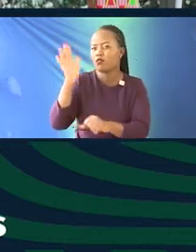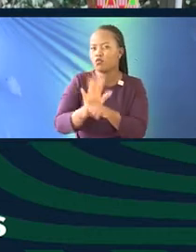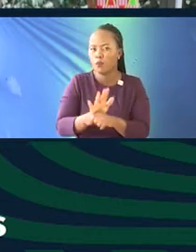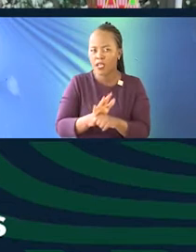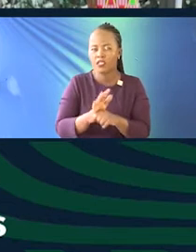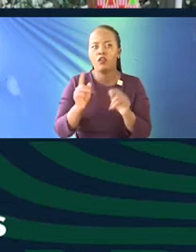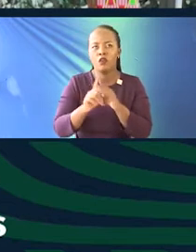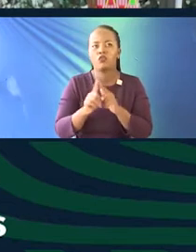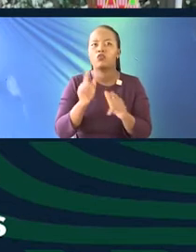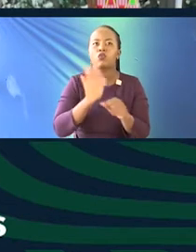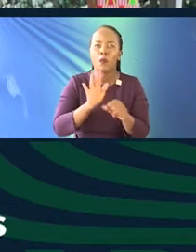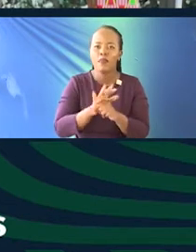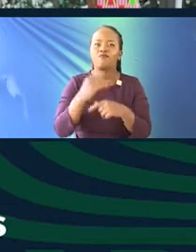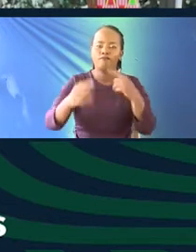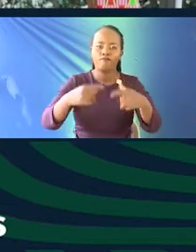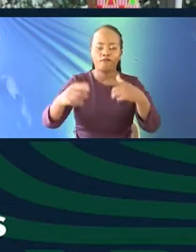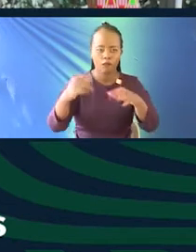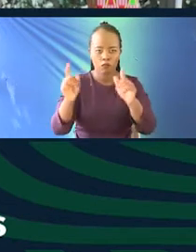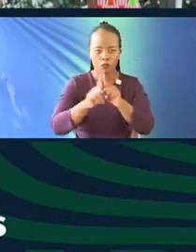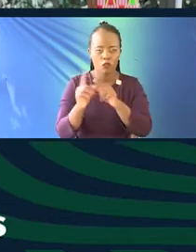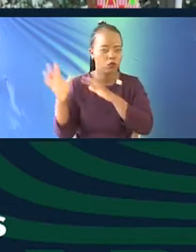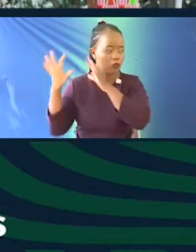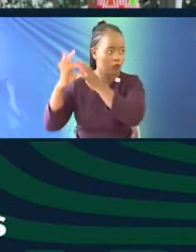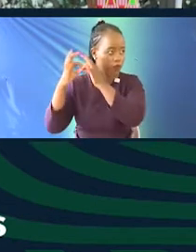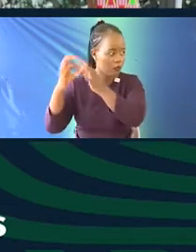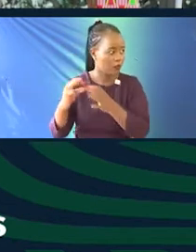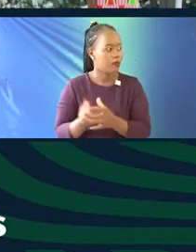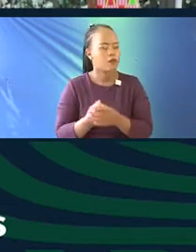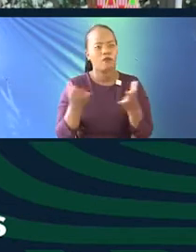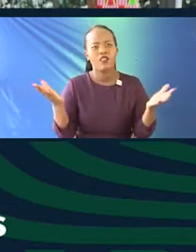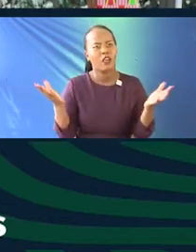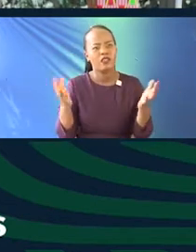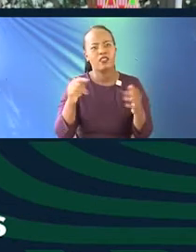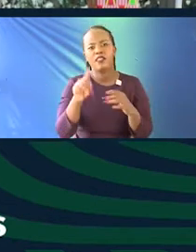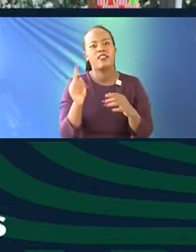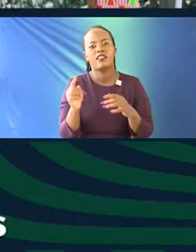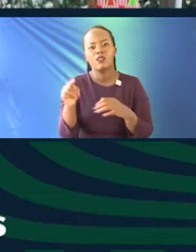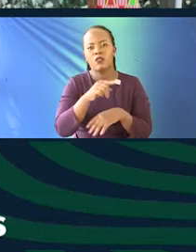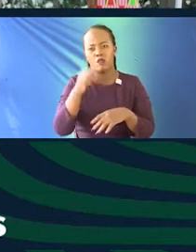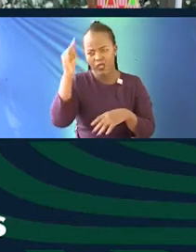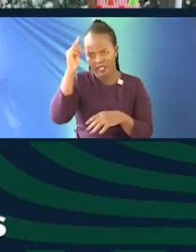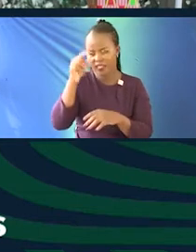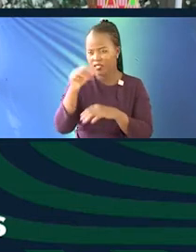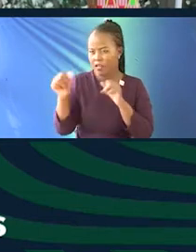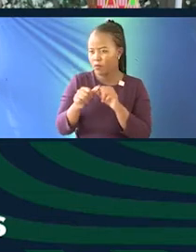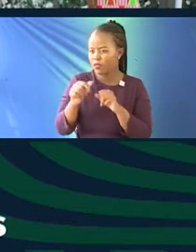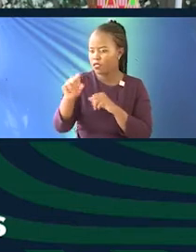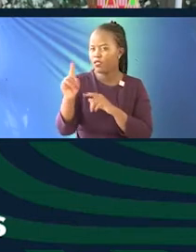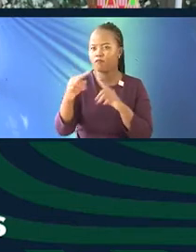and they evolve, of course, much like our own culture and everything else. So they're no longer just, at least we don't think of them as just